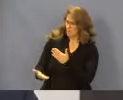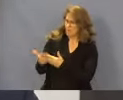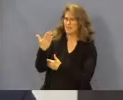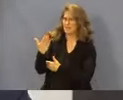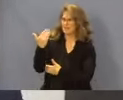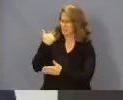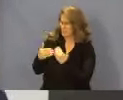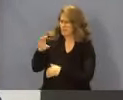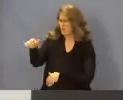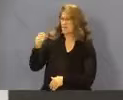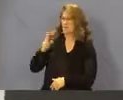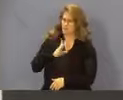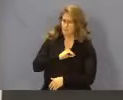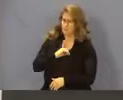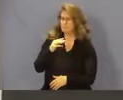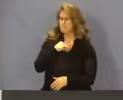other board members and Commissioner.